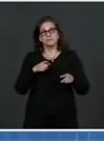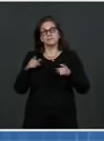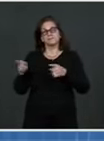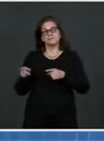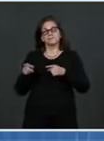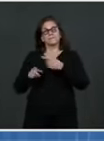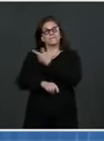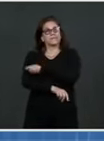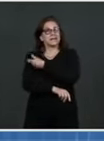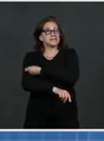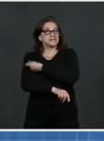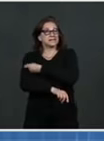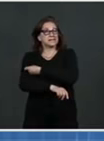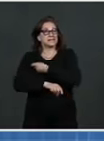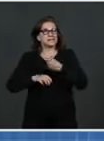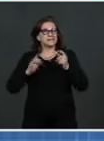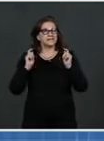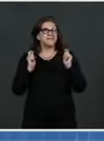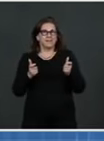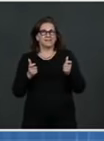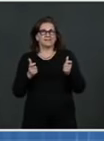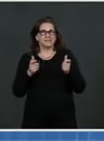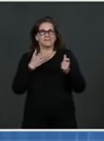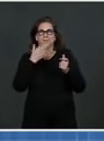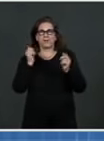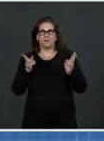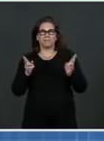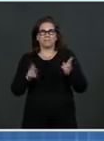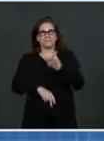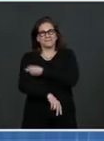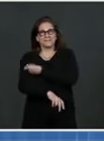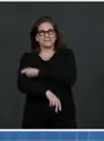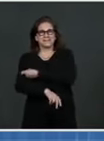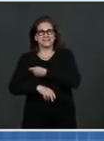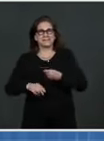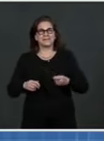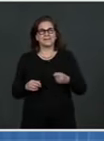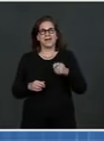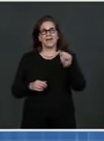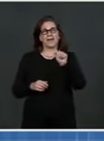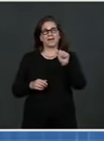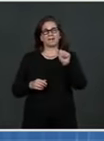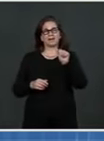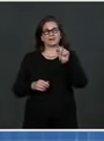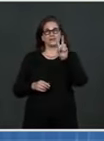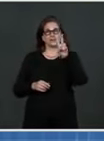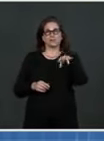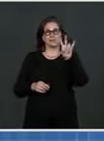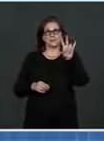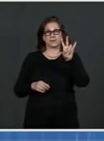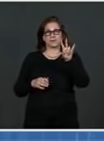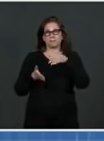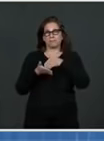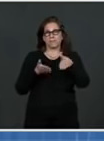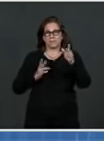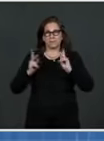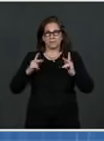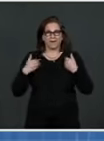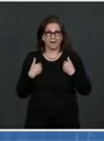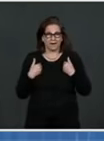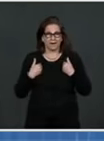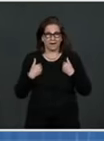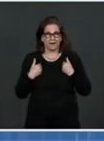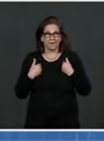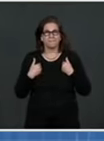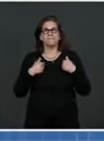possible, now averaging 2.7 million vaccinations over the last seven days. Yesterday,